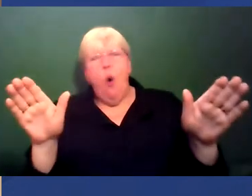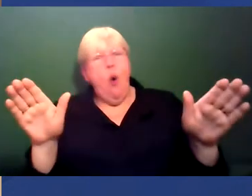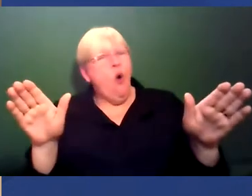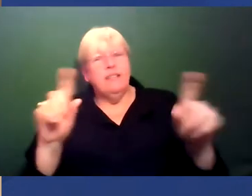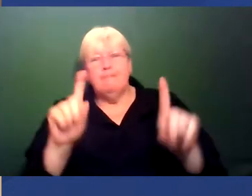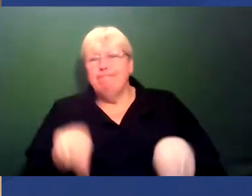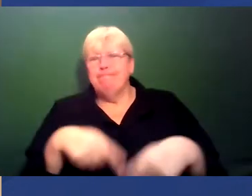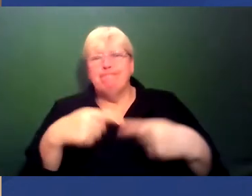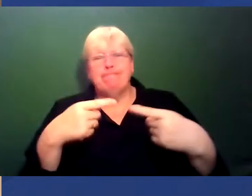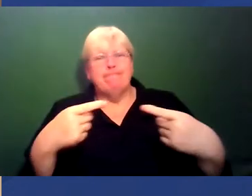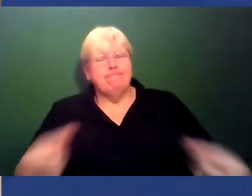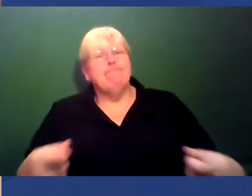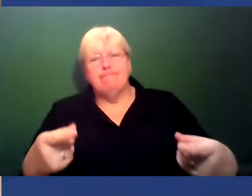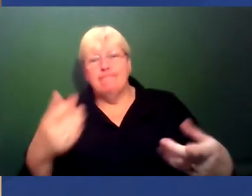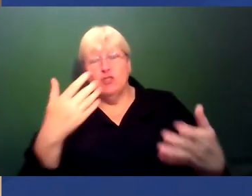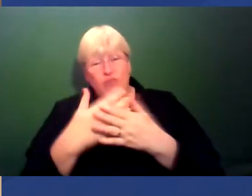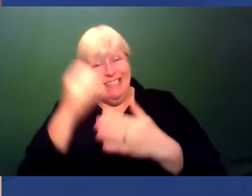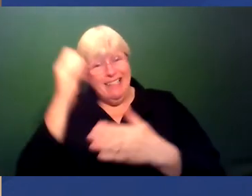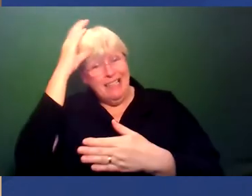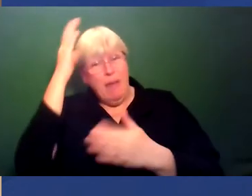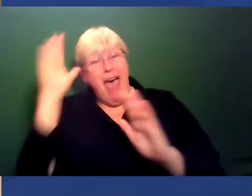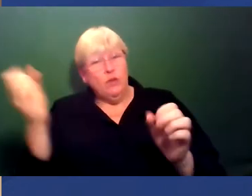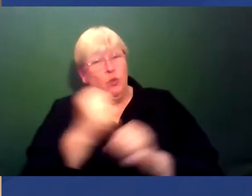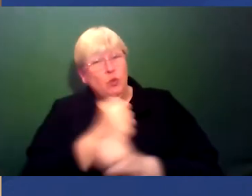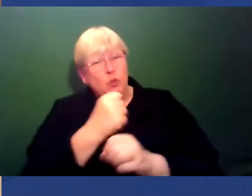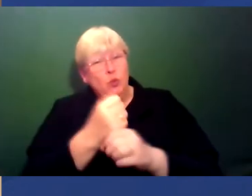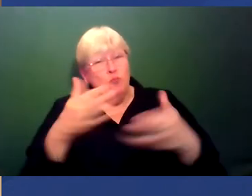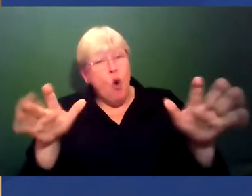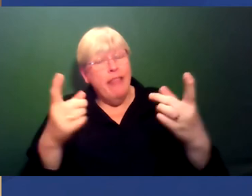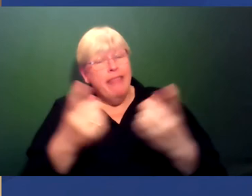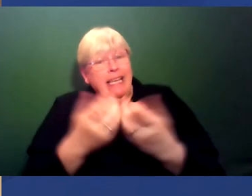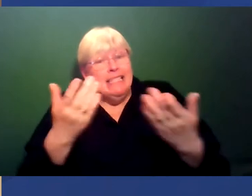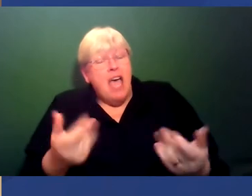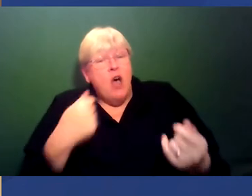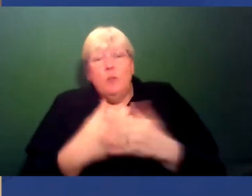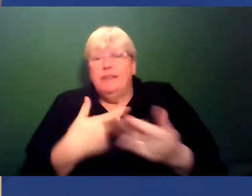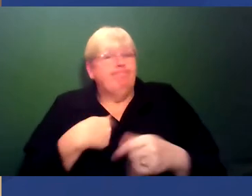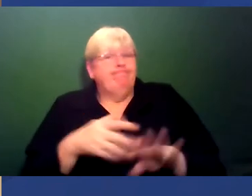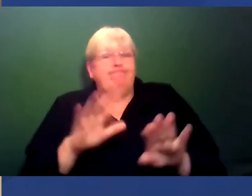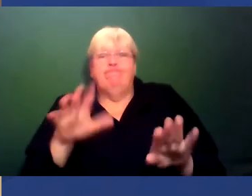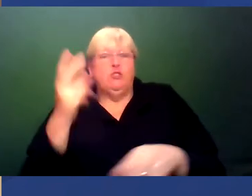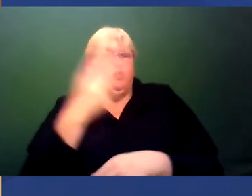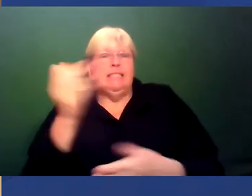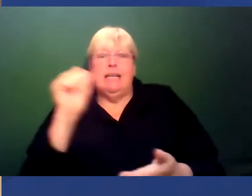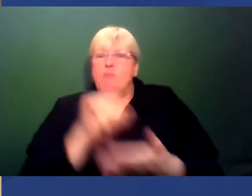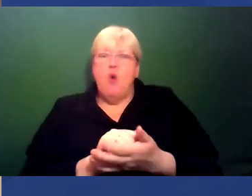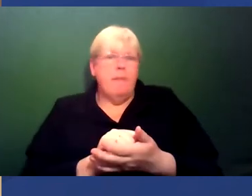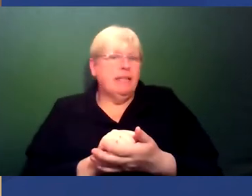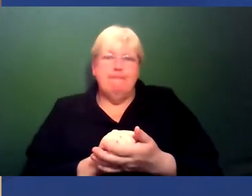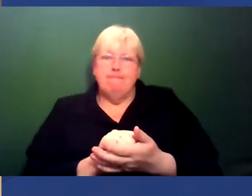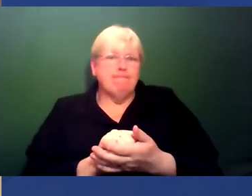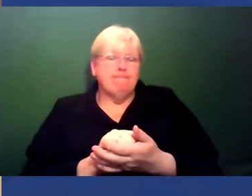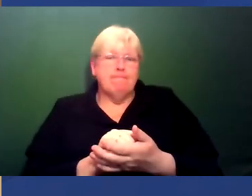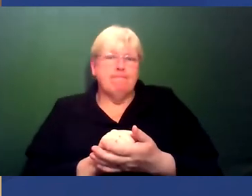academia now has to do, and the broader suite of things we are kind of required to undertake as